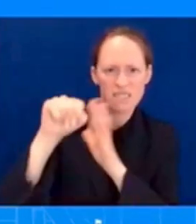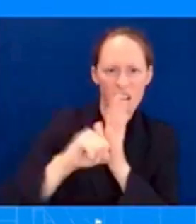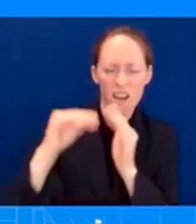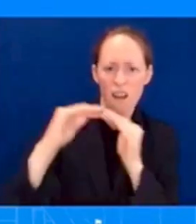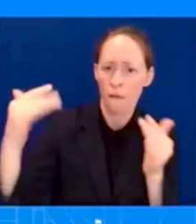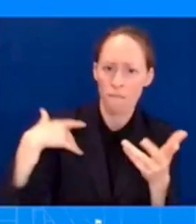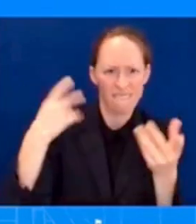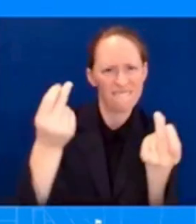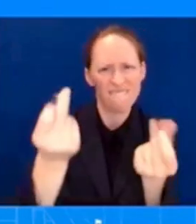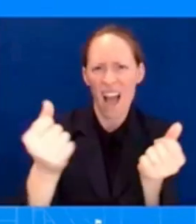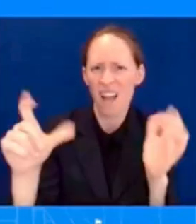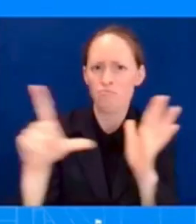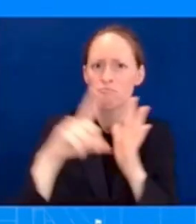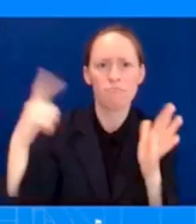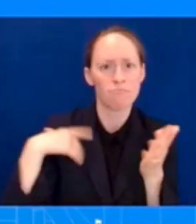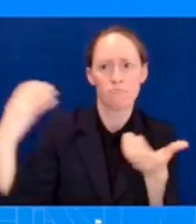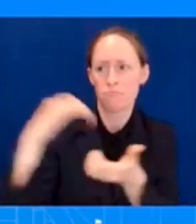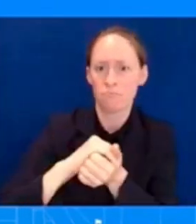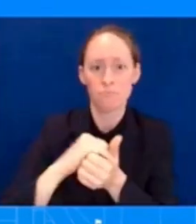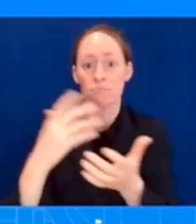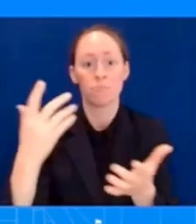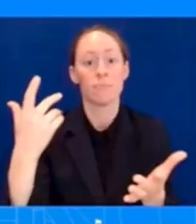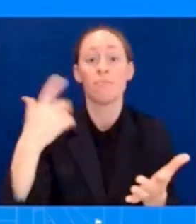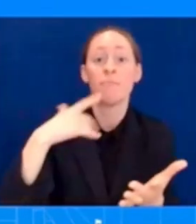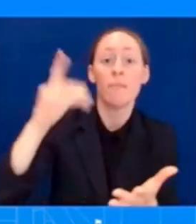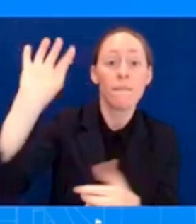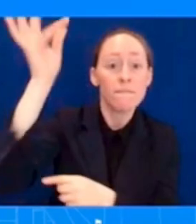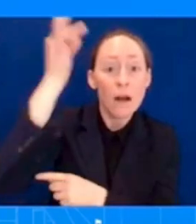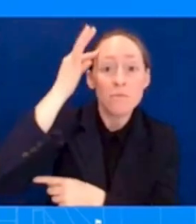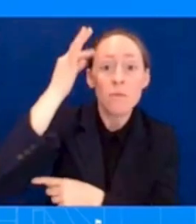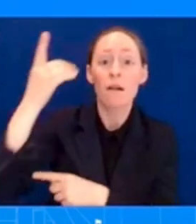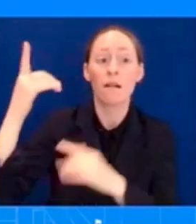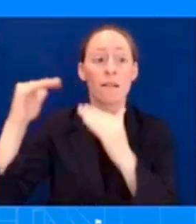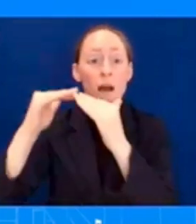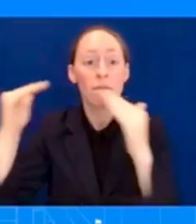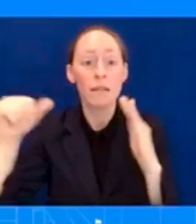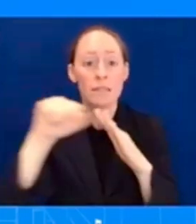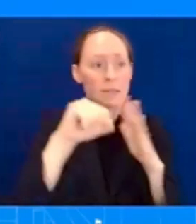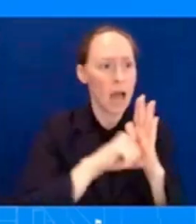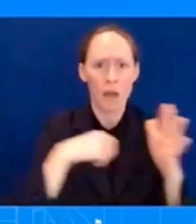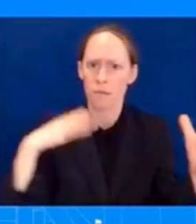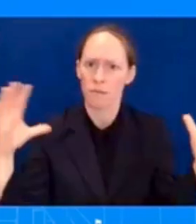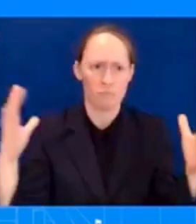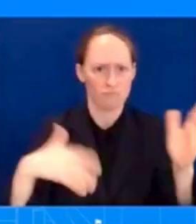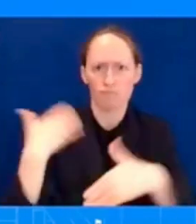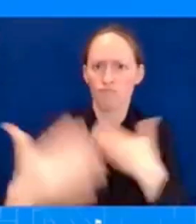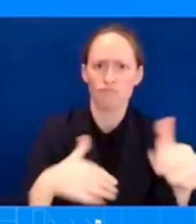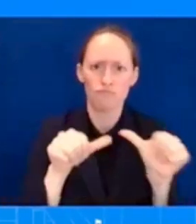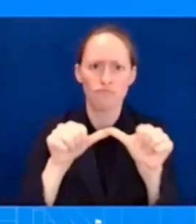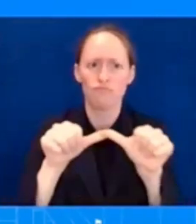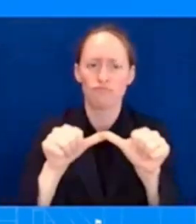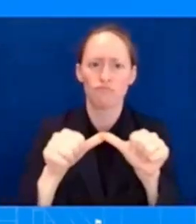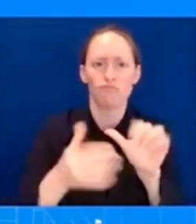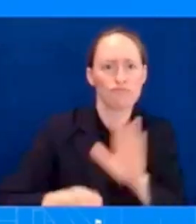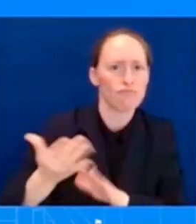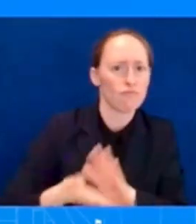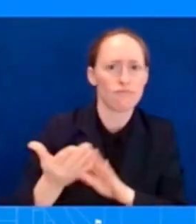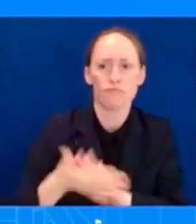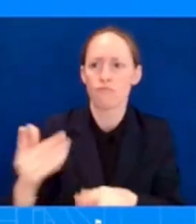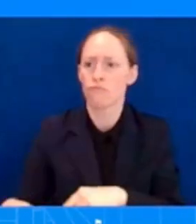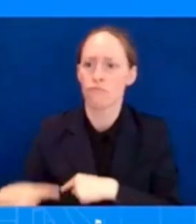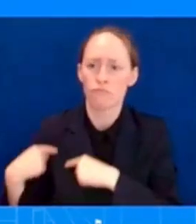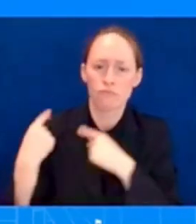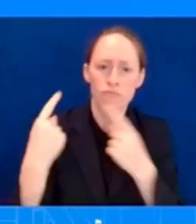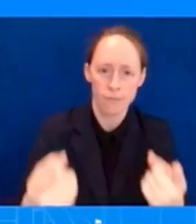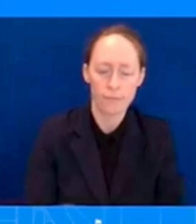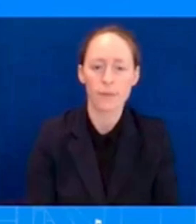these fires started to arise our regional administrator was also on the ground already for a pre-existing meeting and so he was able to connect with the